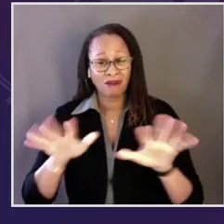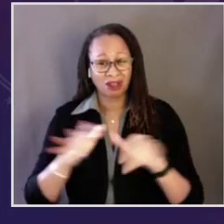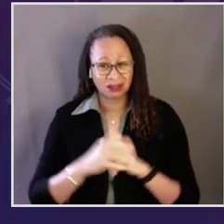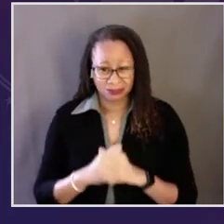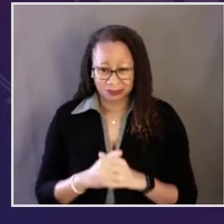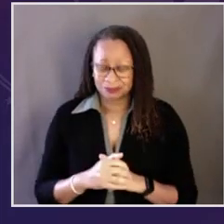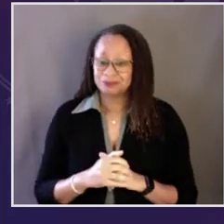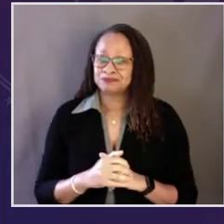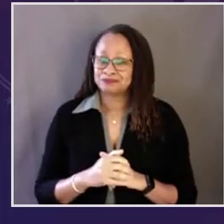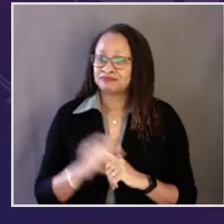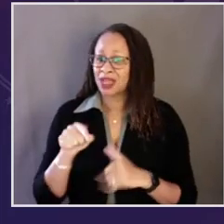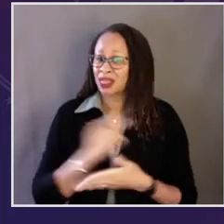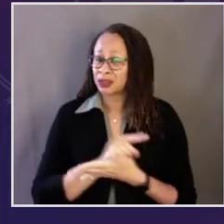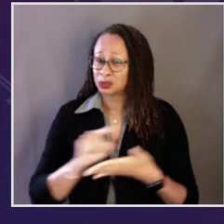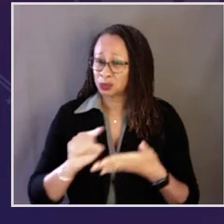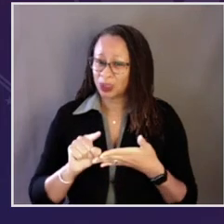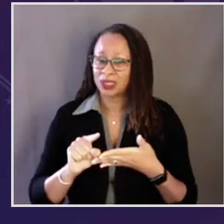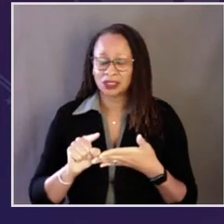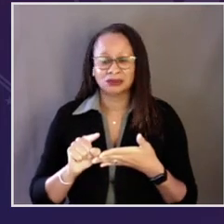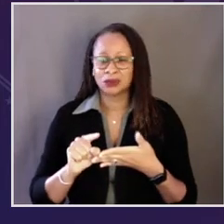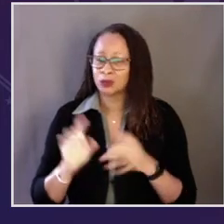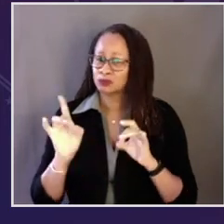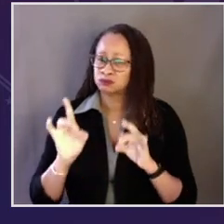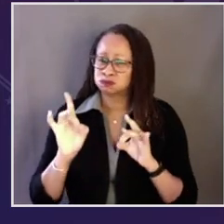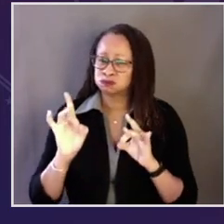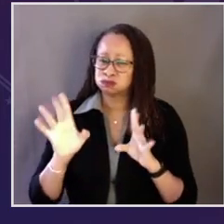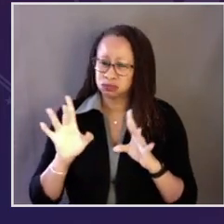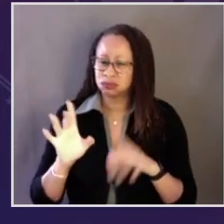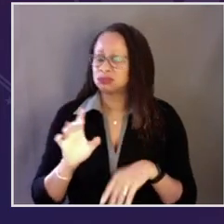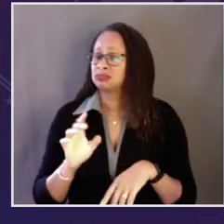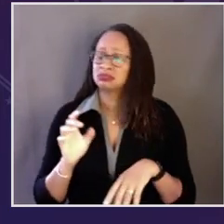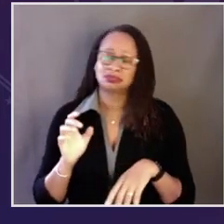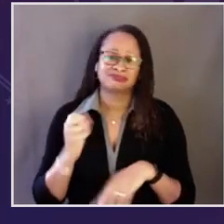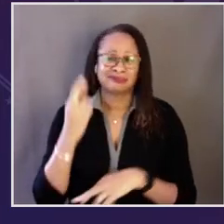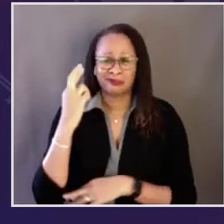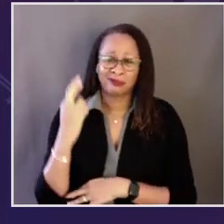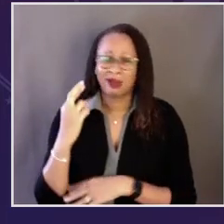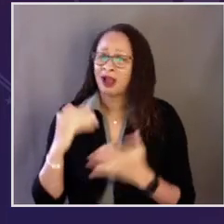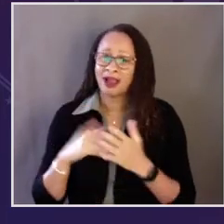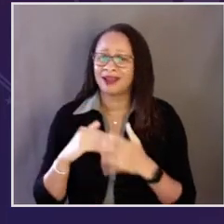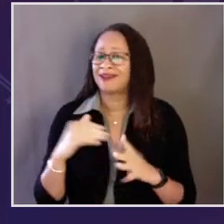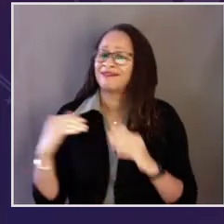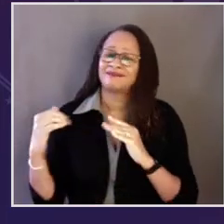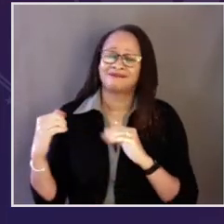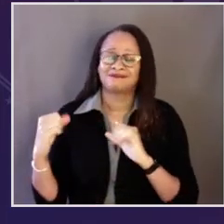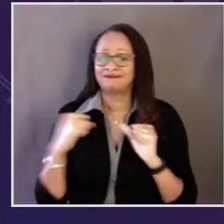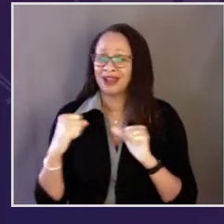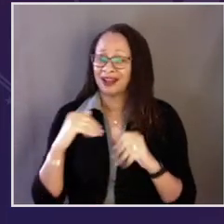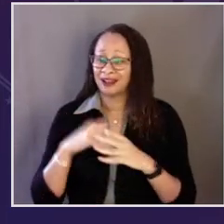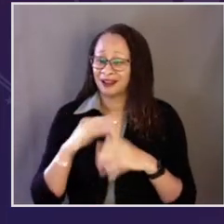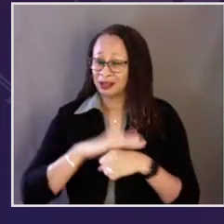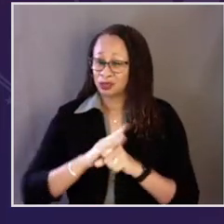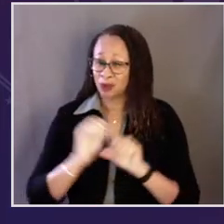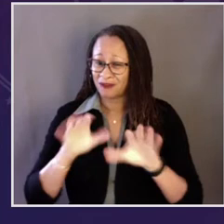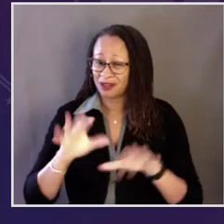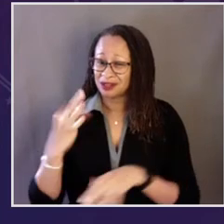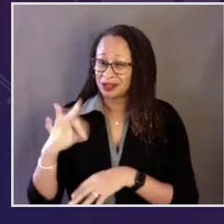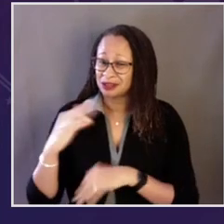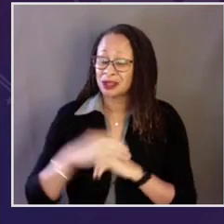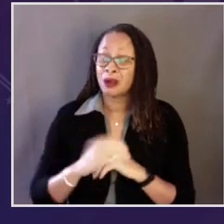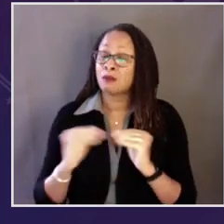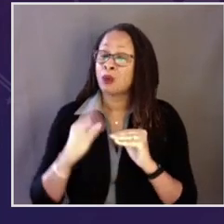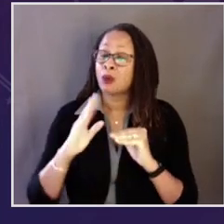today, I want to say a few words about the COVID crisis. This week marked another tragic milestone in our